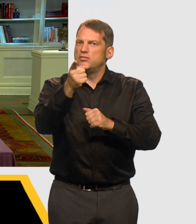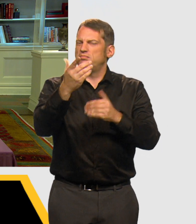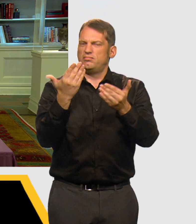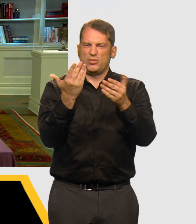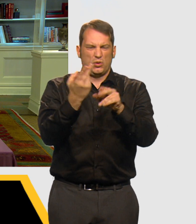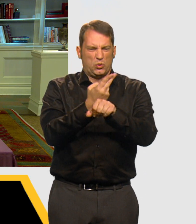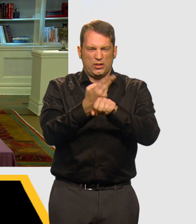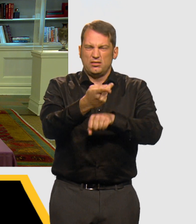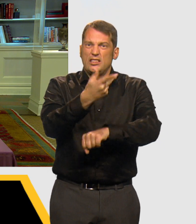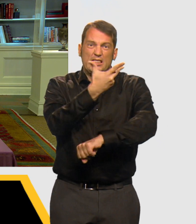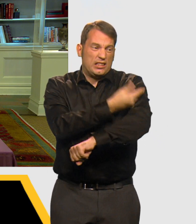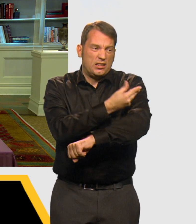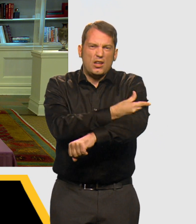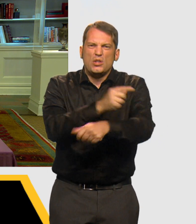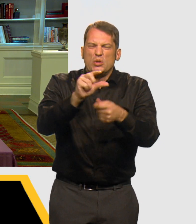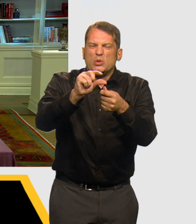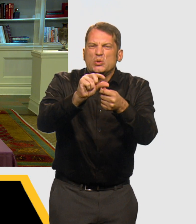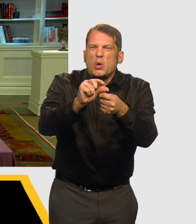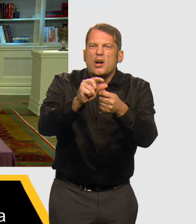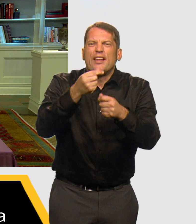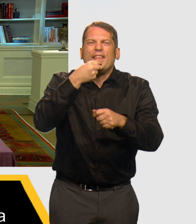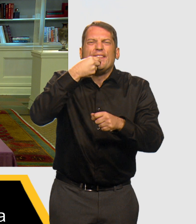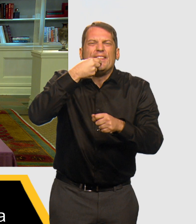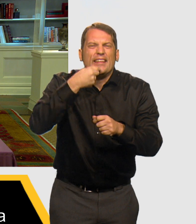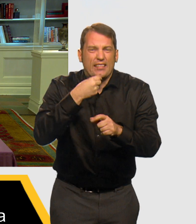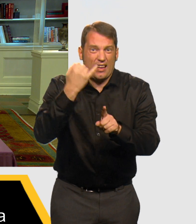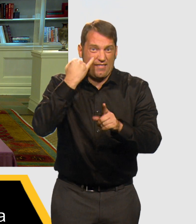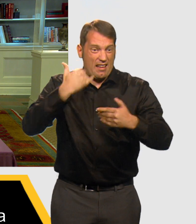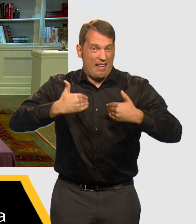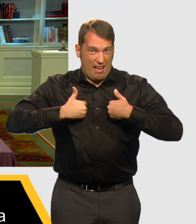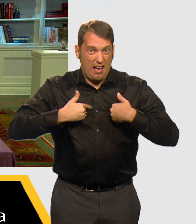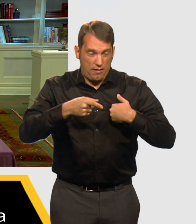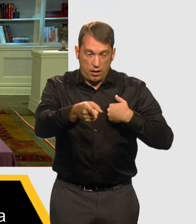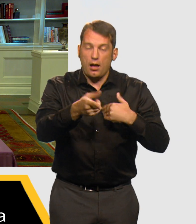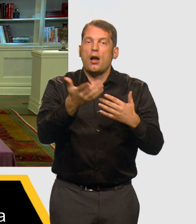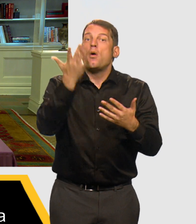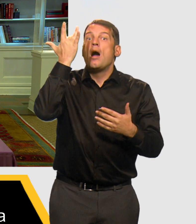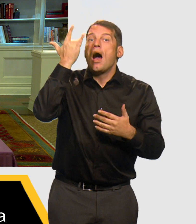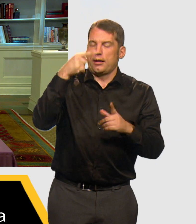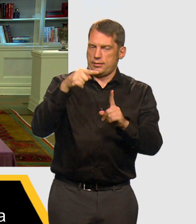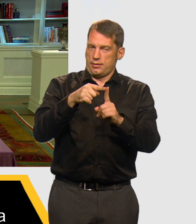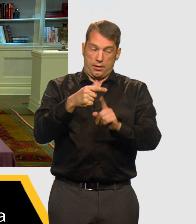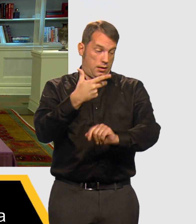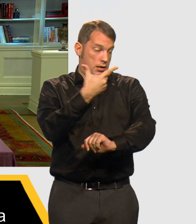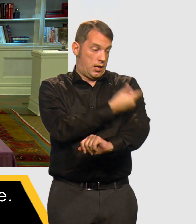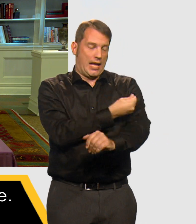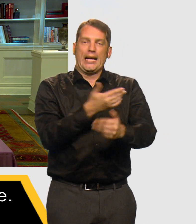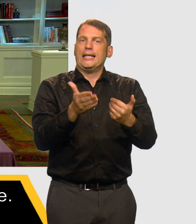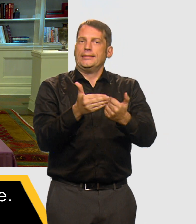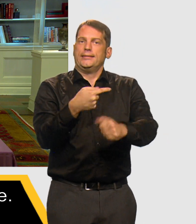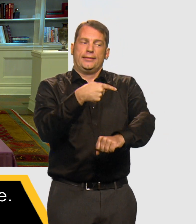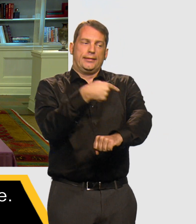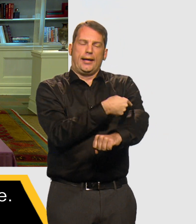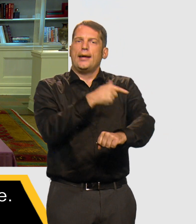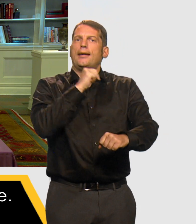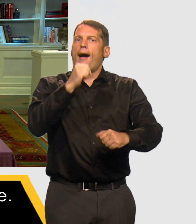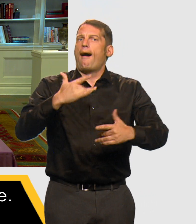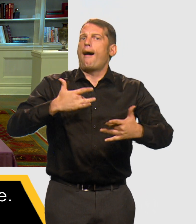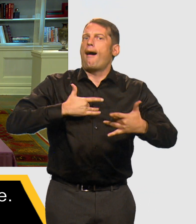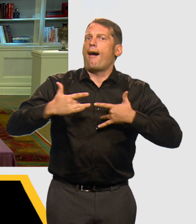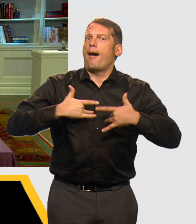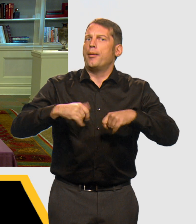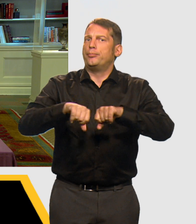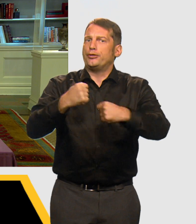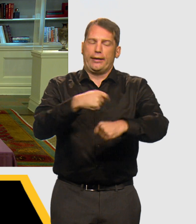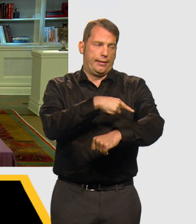reduce the risks as much as possible. To reduce the risks, it is always best to use the shortest and thinnest needle available.